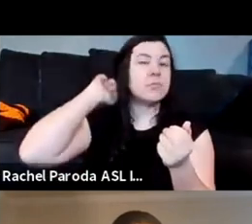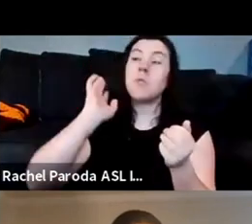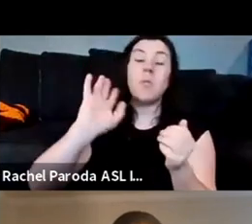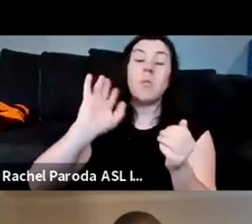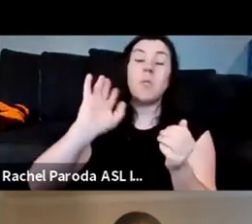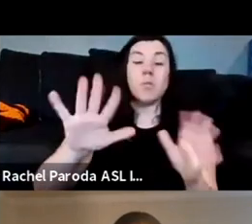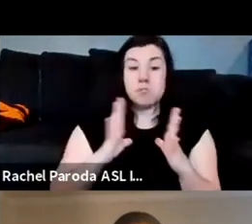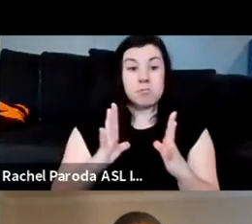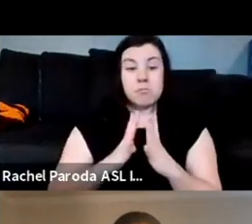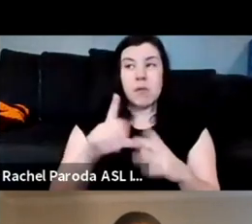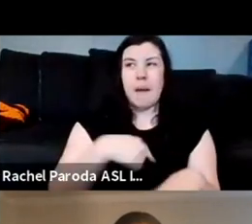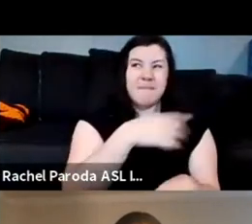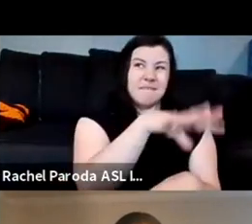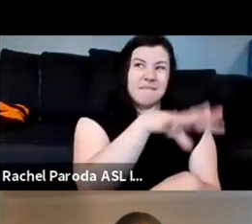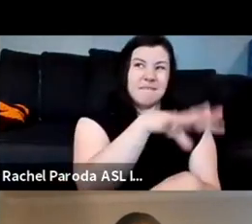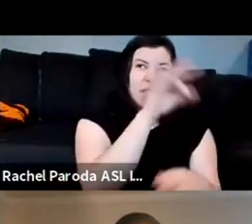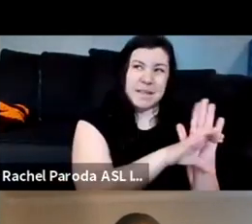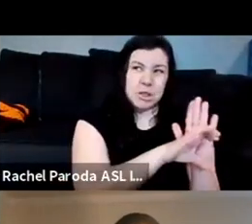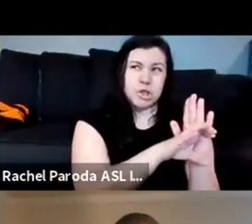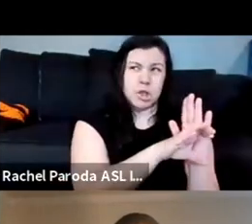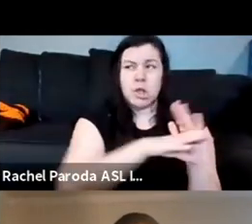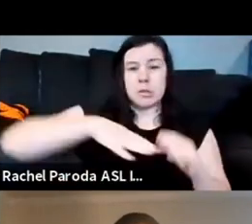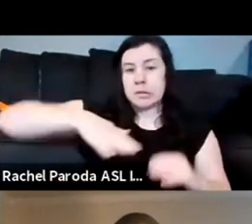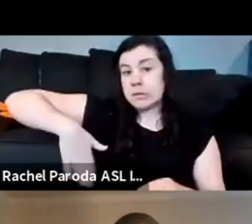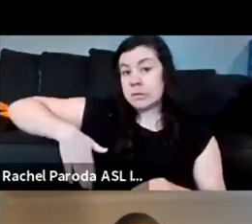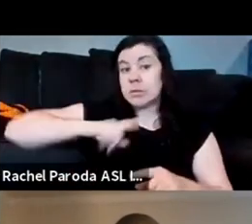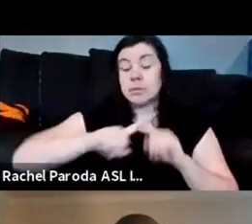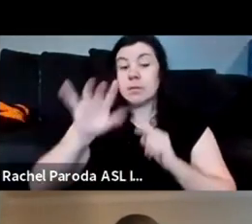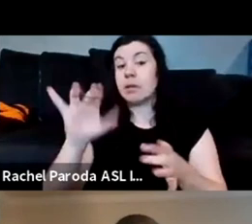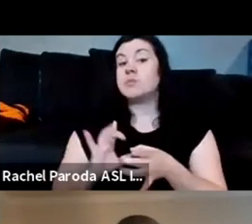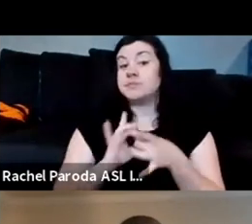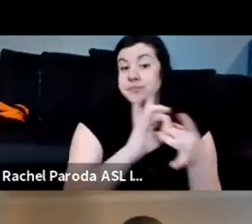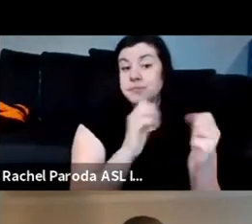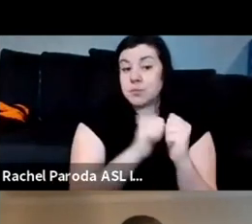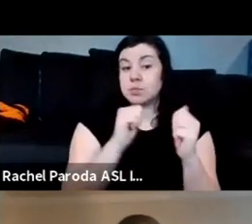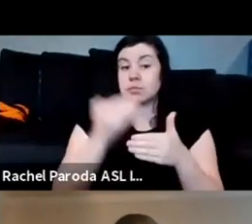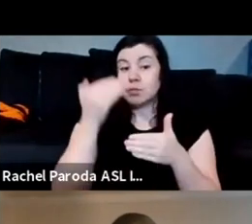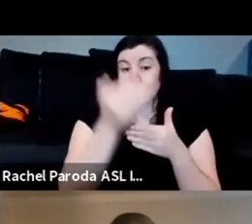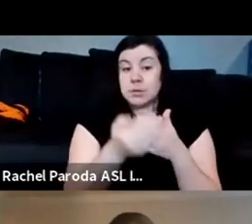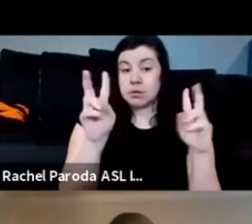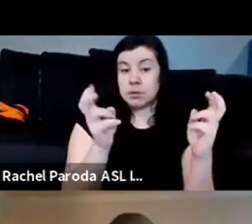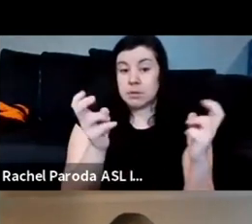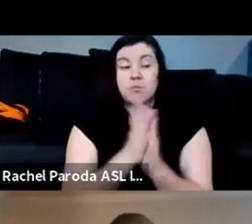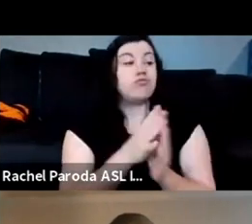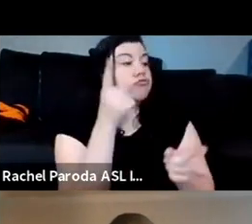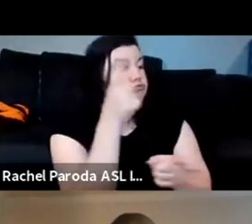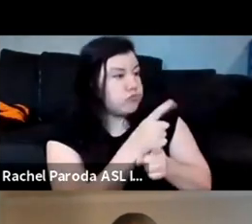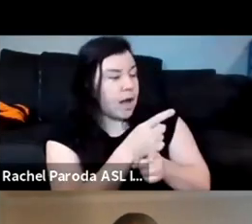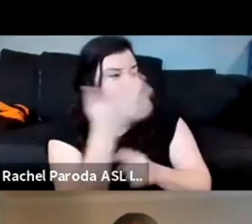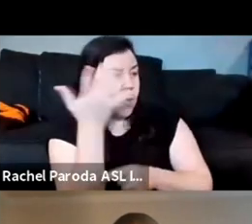we can move on i think it connects as well yes beautifully right because i think um when we were thinking about how we